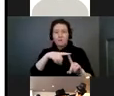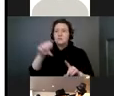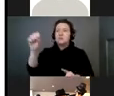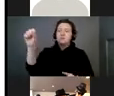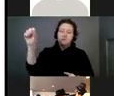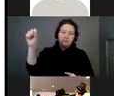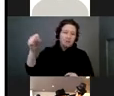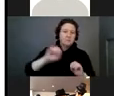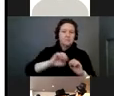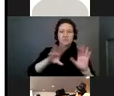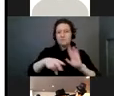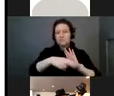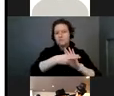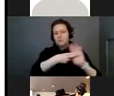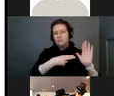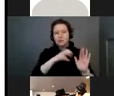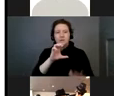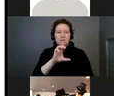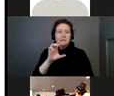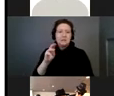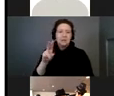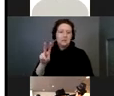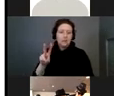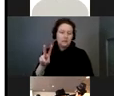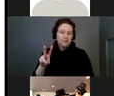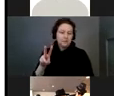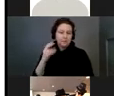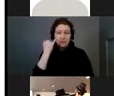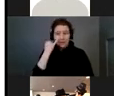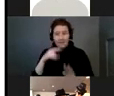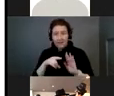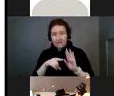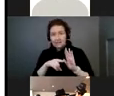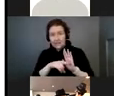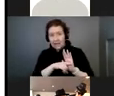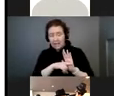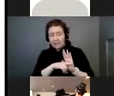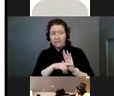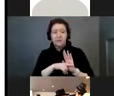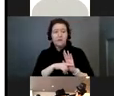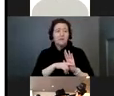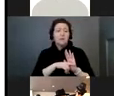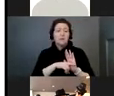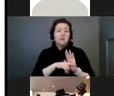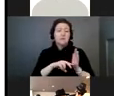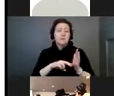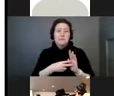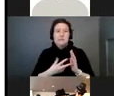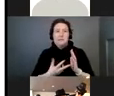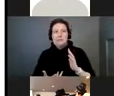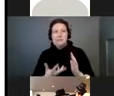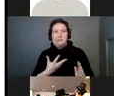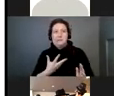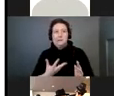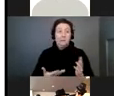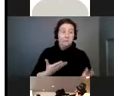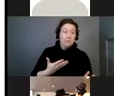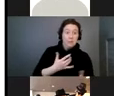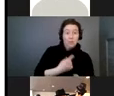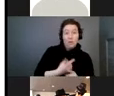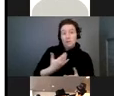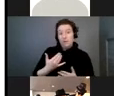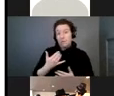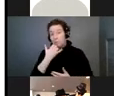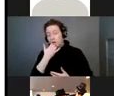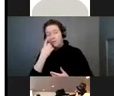the child has congenital CMV. It's negative. That is not conclusive because the blood test does